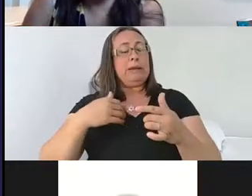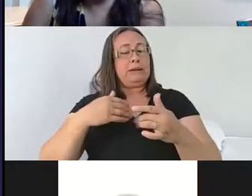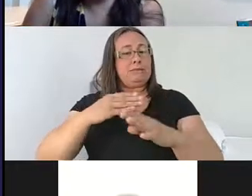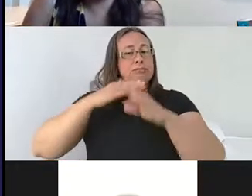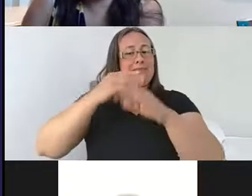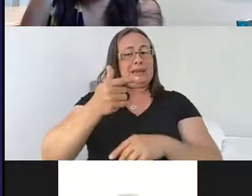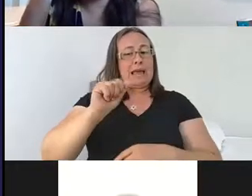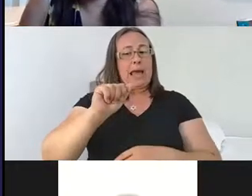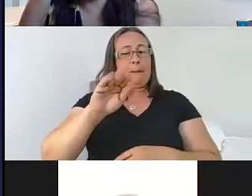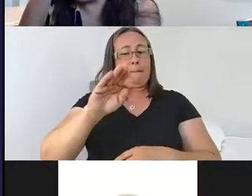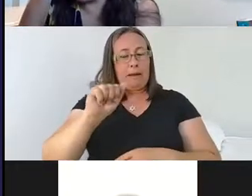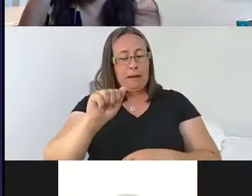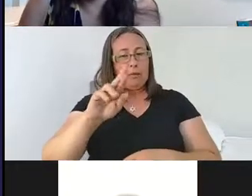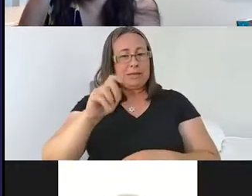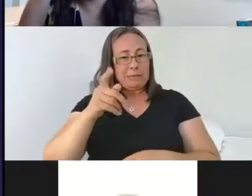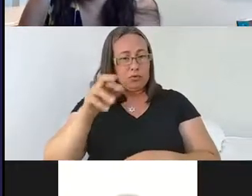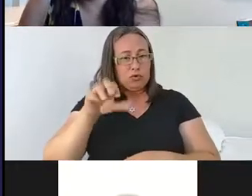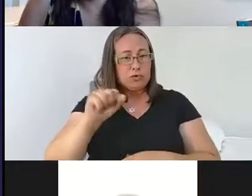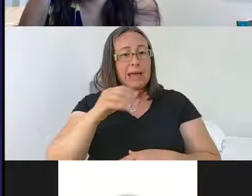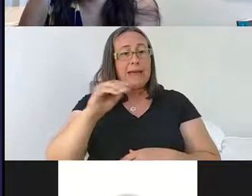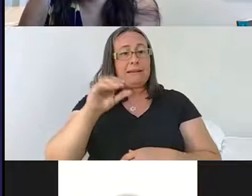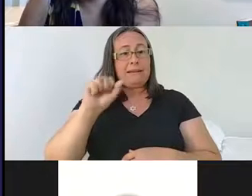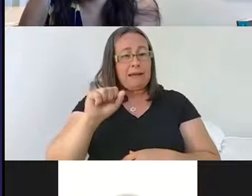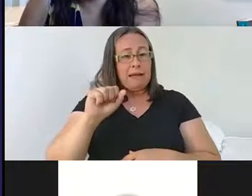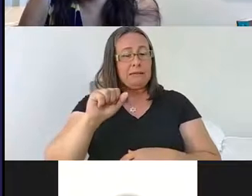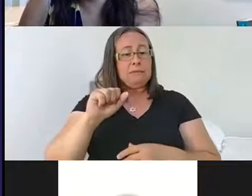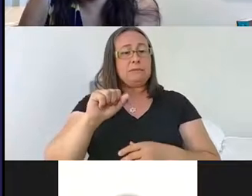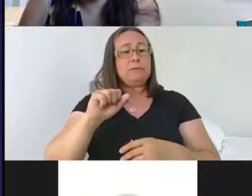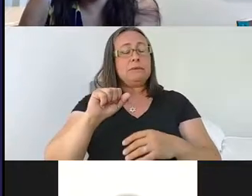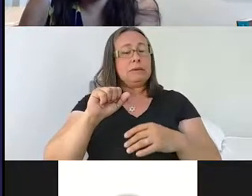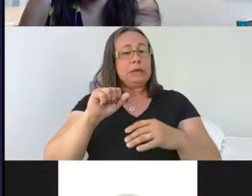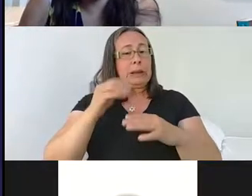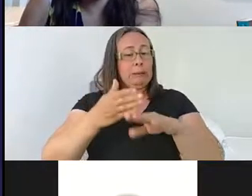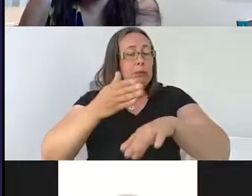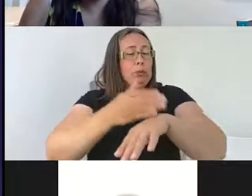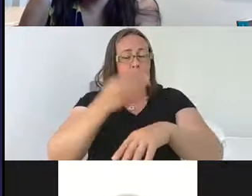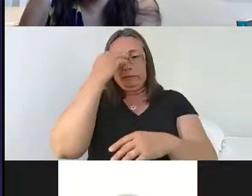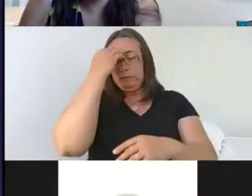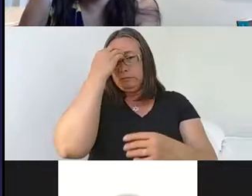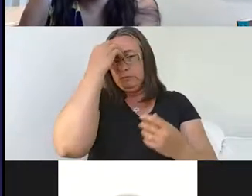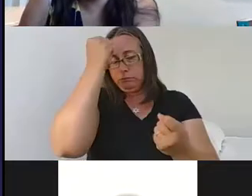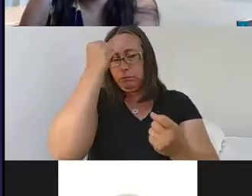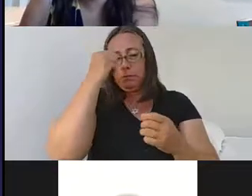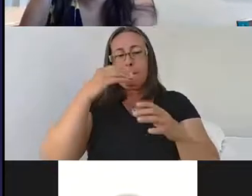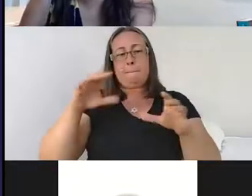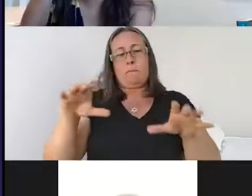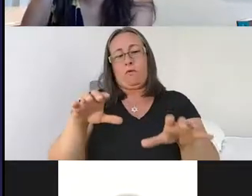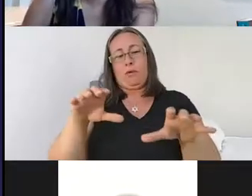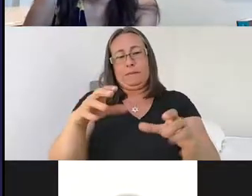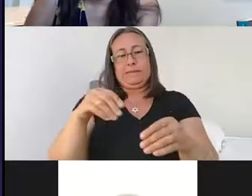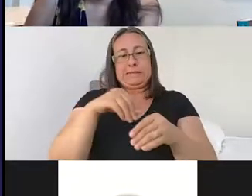we can both reverse the LTP deficits, but also improve memory performance in some of our behavioral.